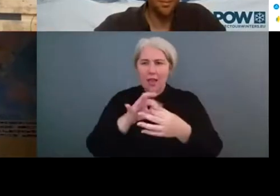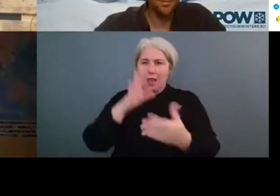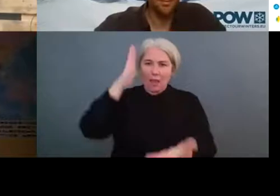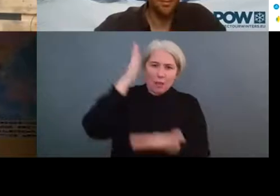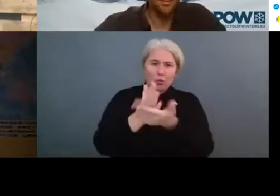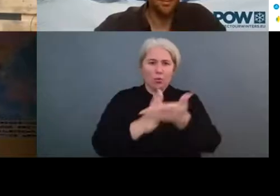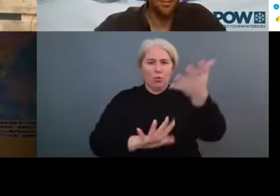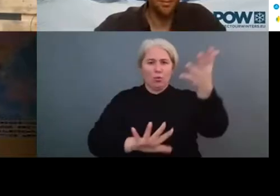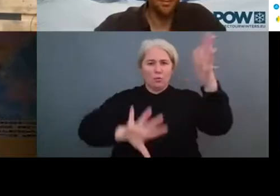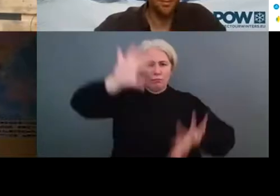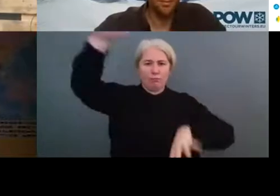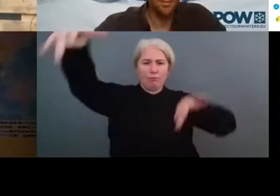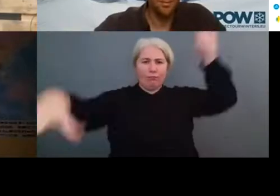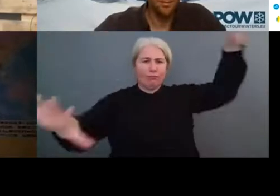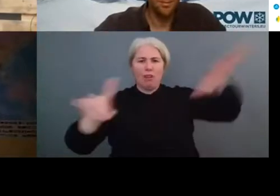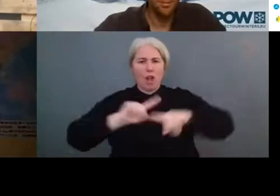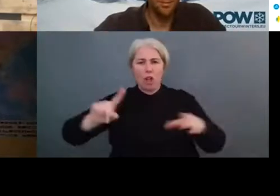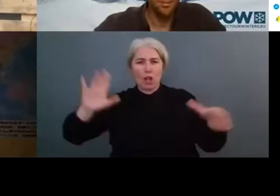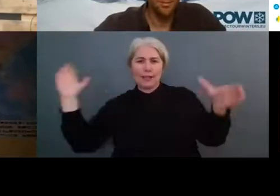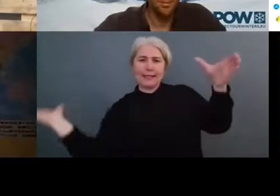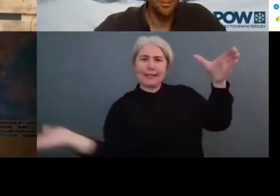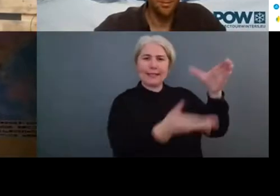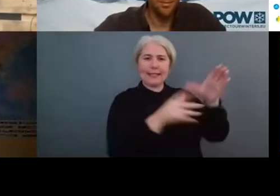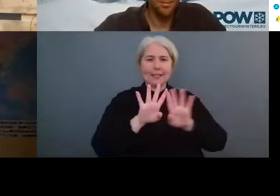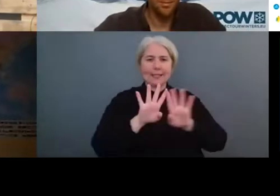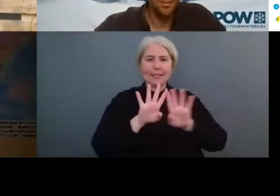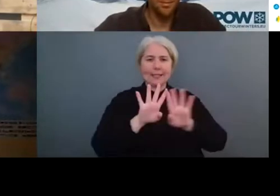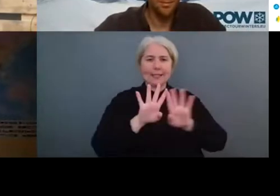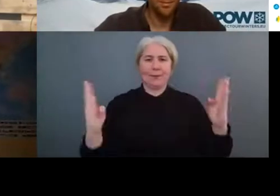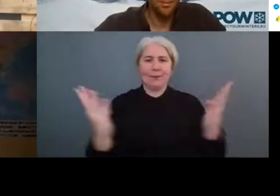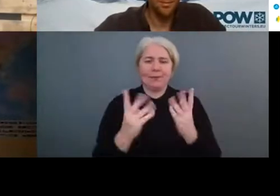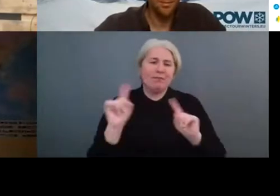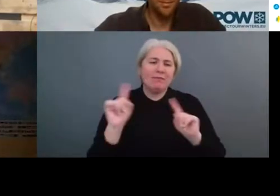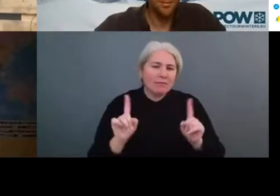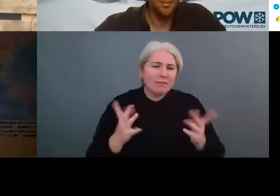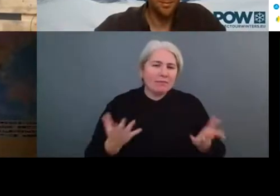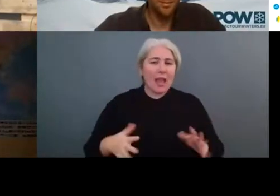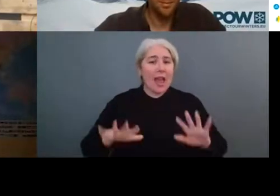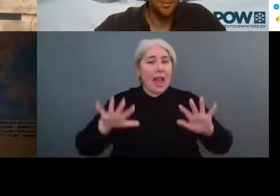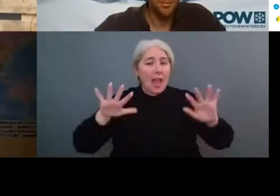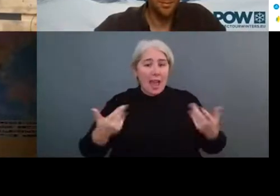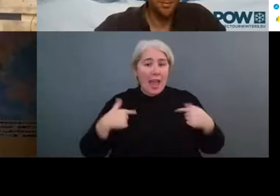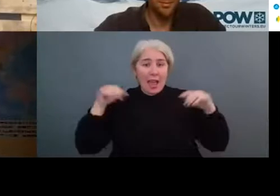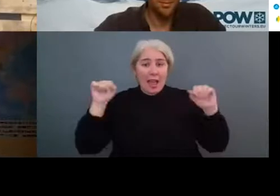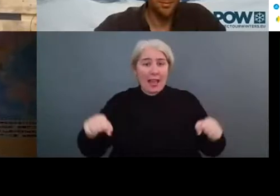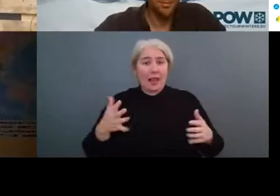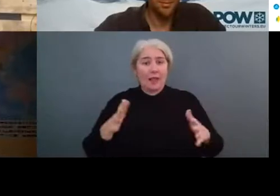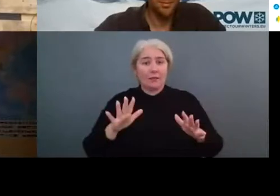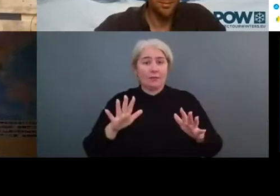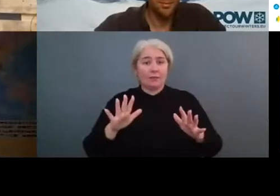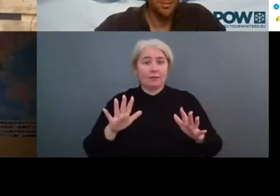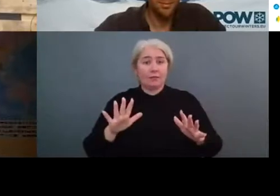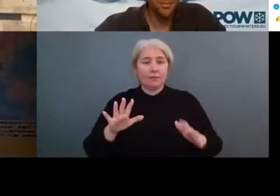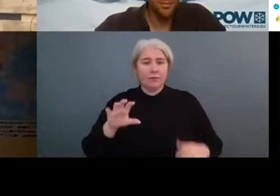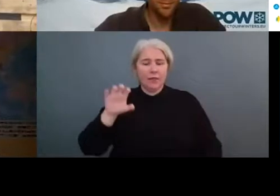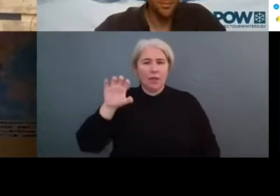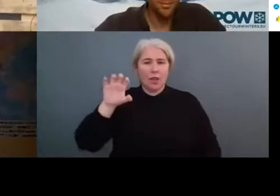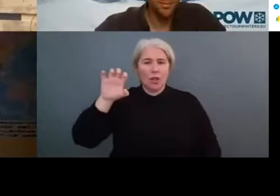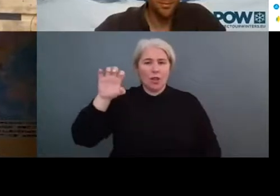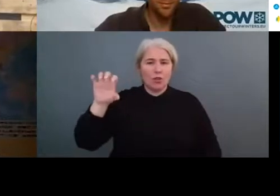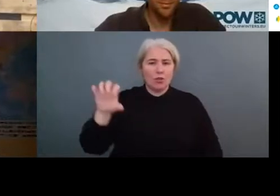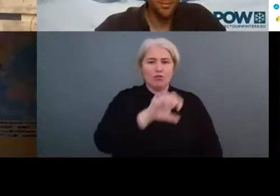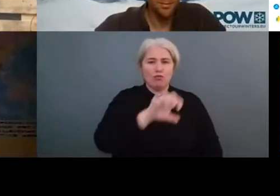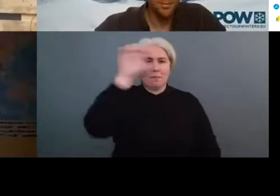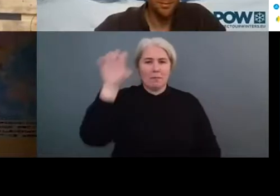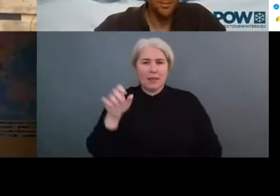And an interesting example for that is reintroduction of European better, who builds bones